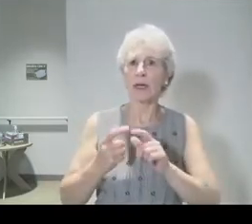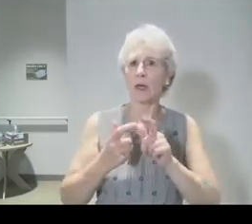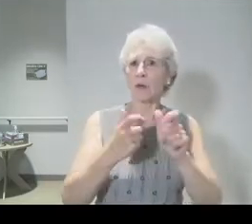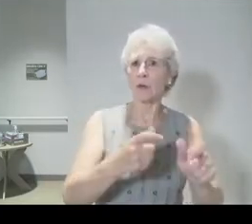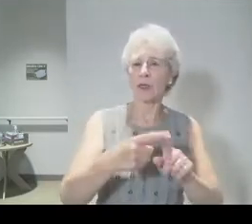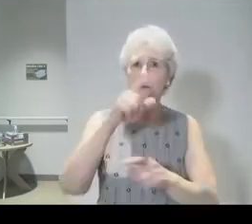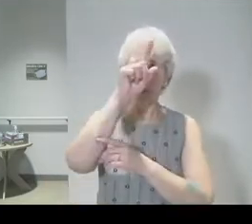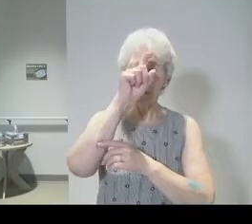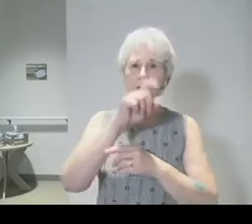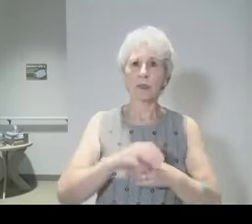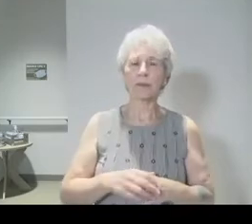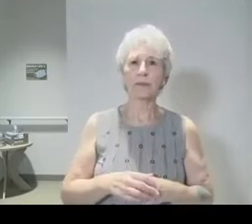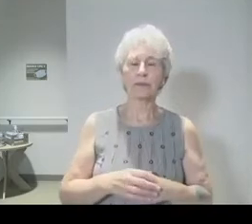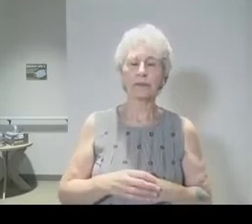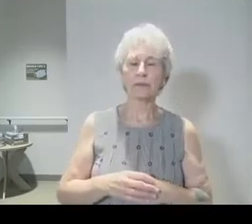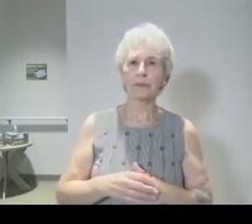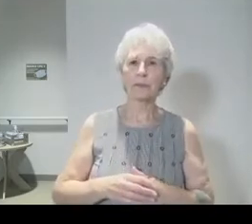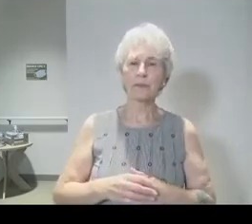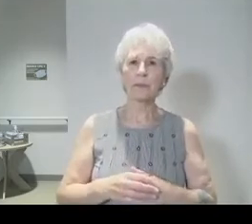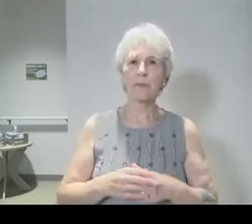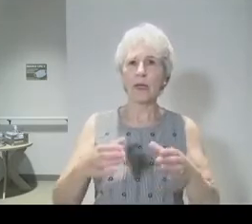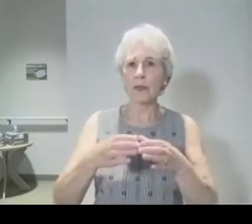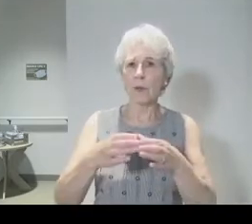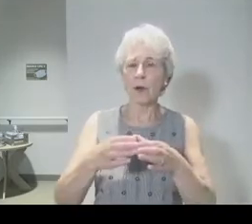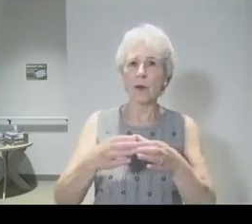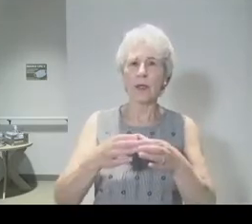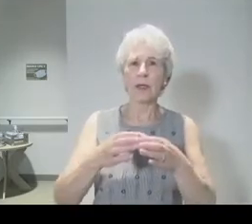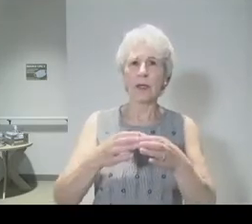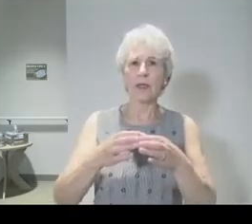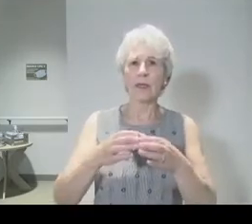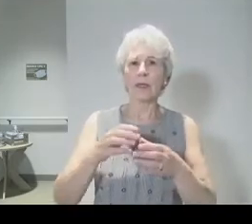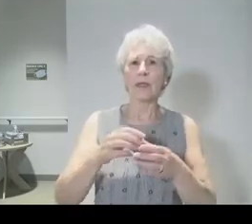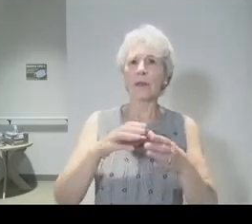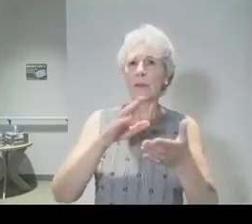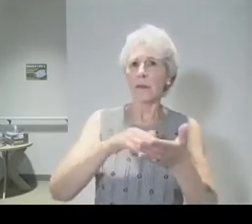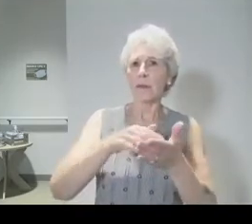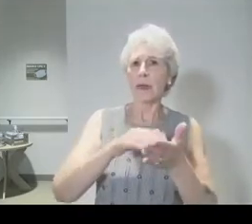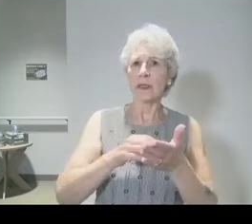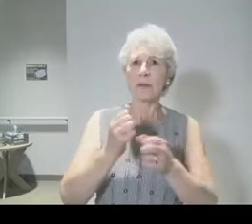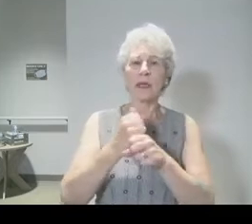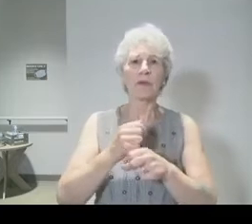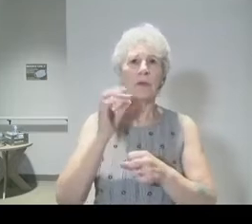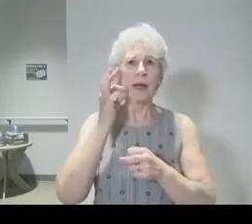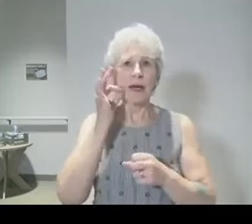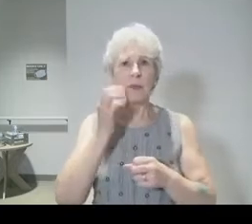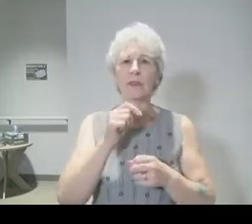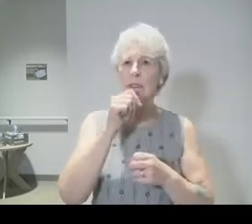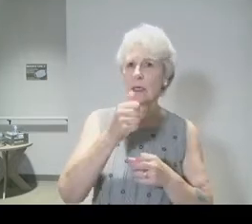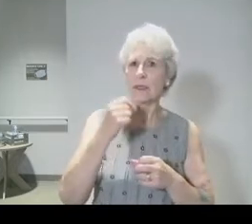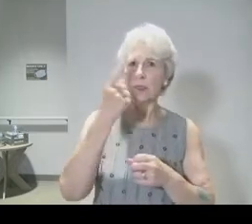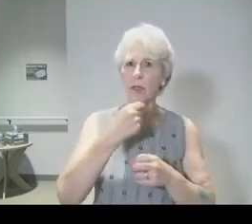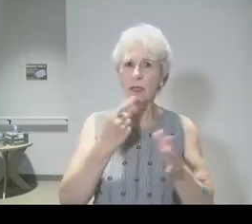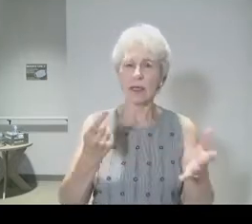previous life that would contaminate them. The bowl of paste or the kharoseth was made of apples and nuts and it looked like a